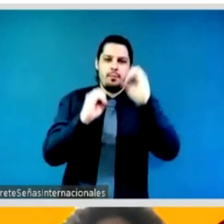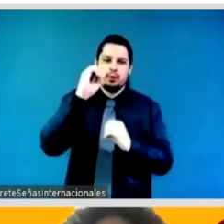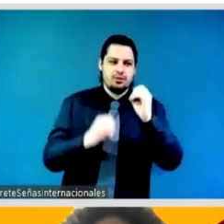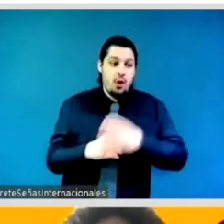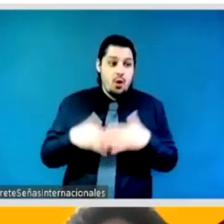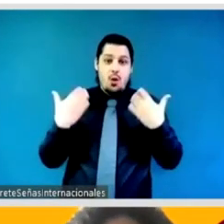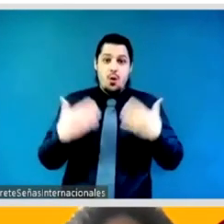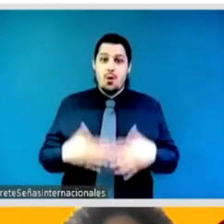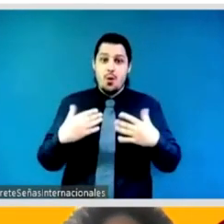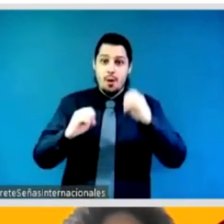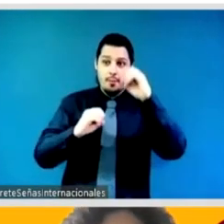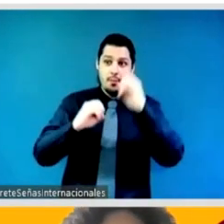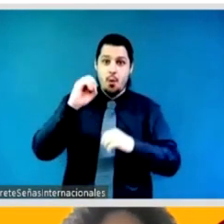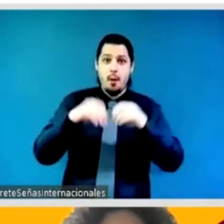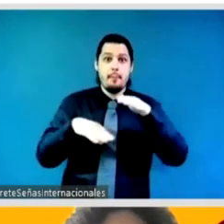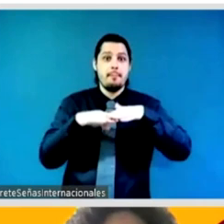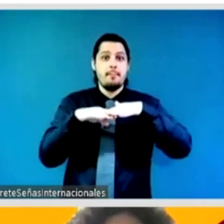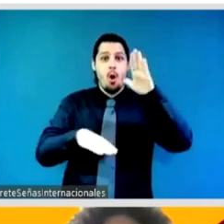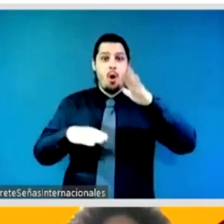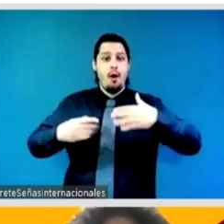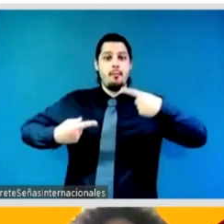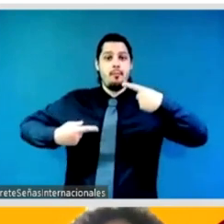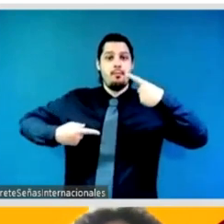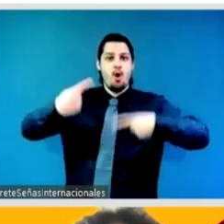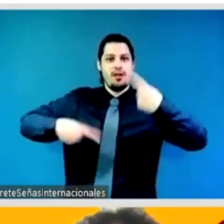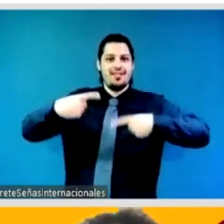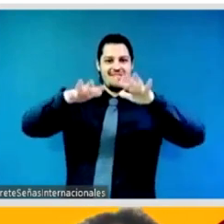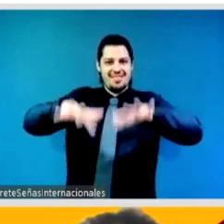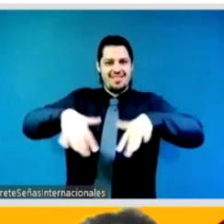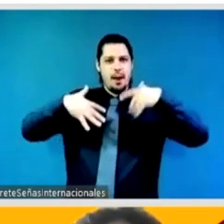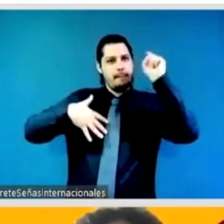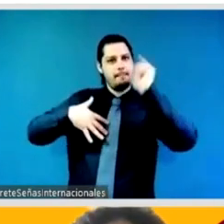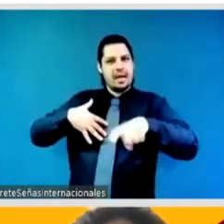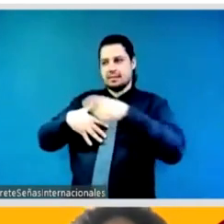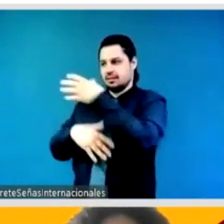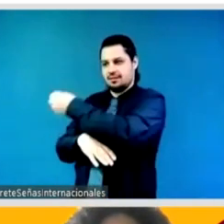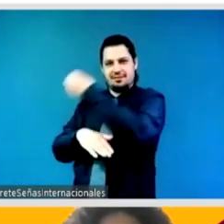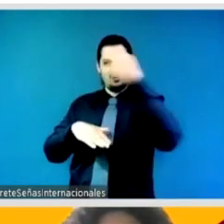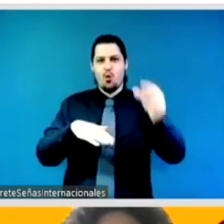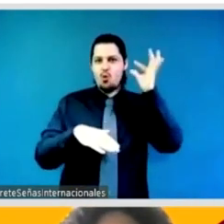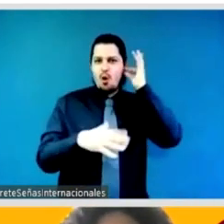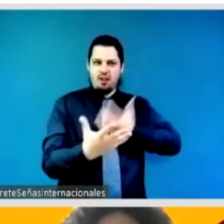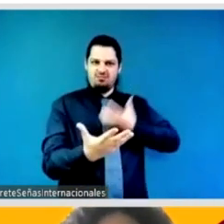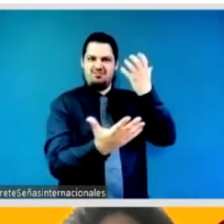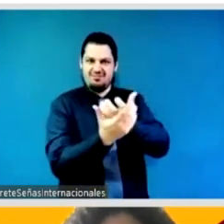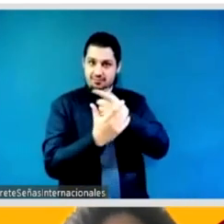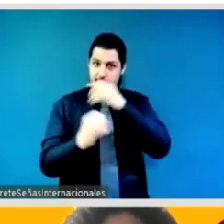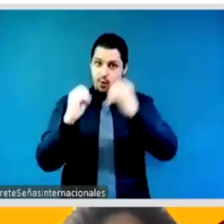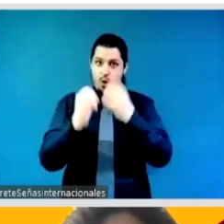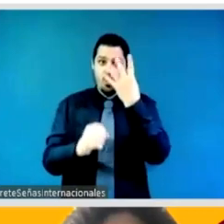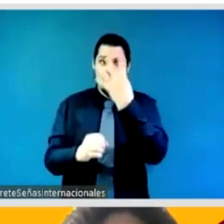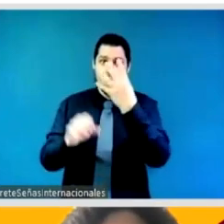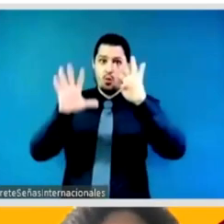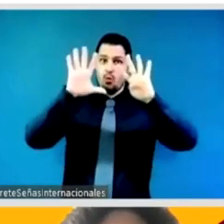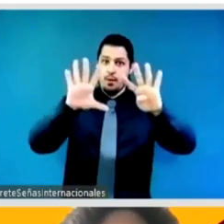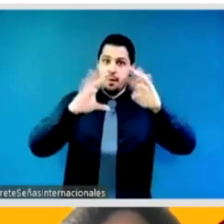% so a lot of folks here are able to have that kind of commitment and that sphere of